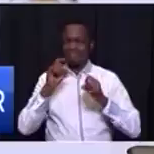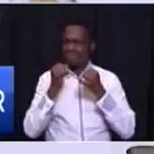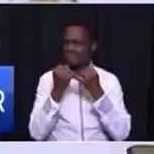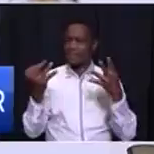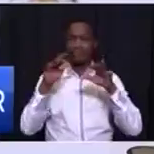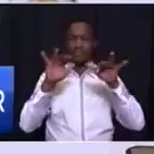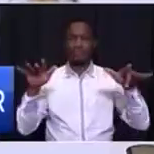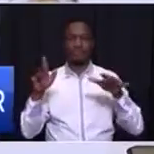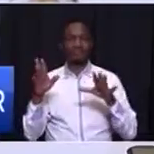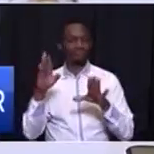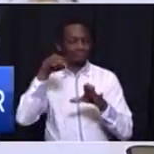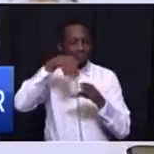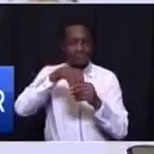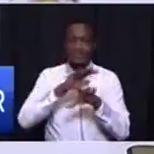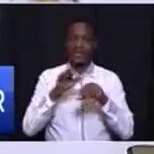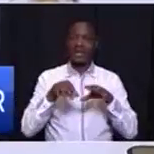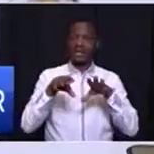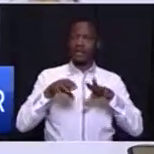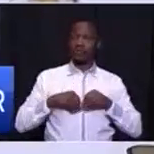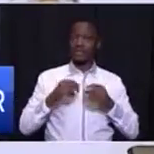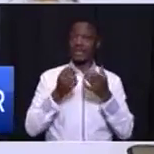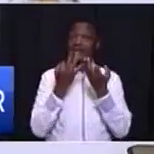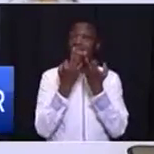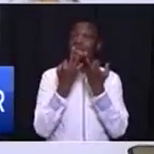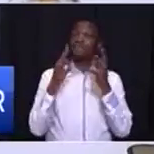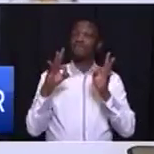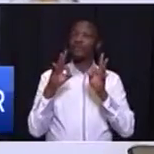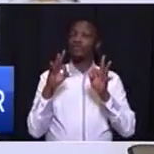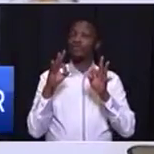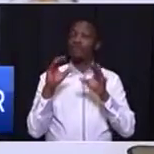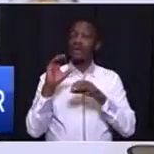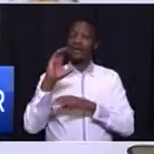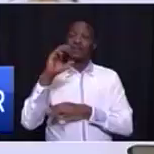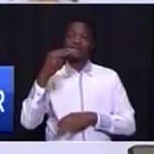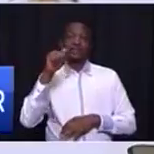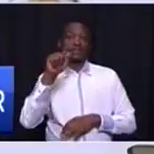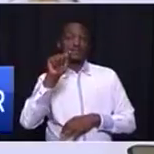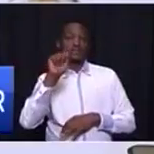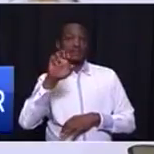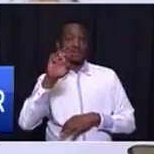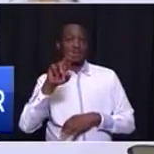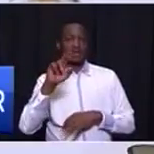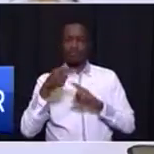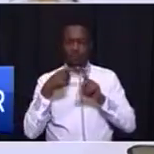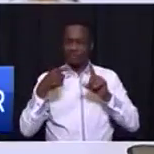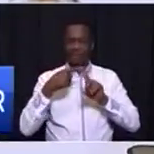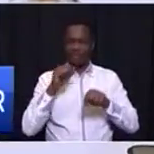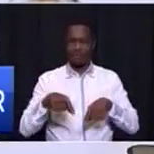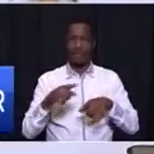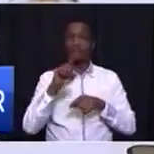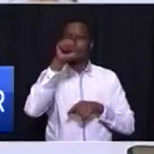ultimately adopted the Freedom Charter in 1955 not far from here in Clip Town.